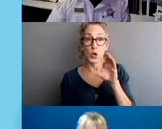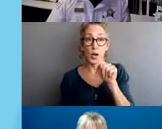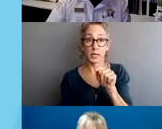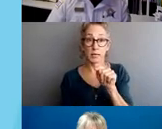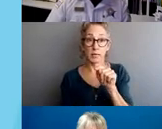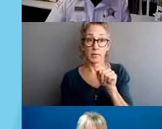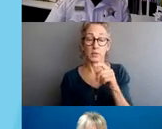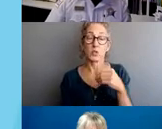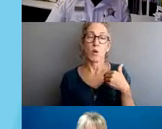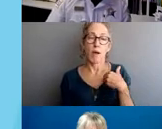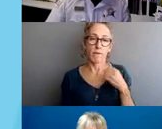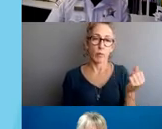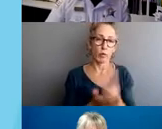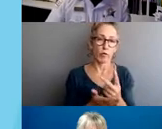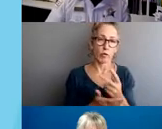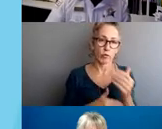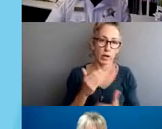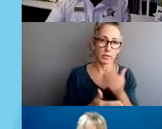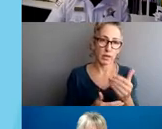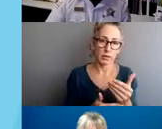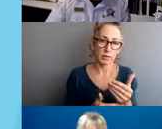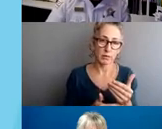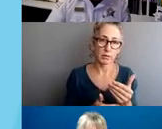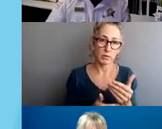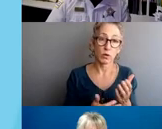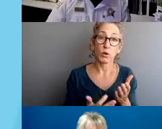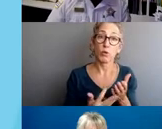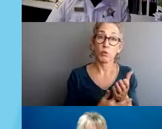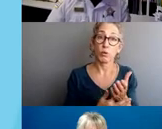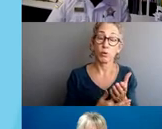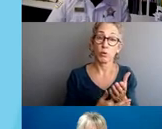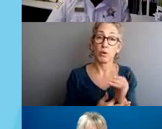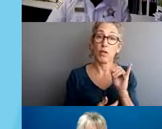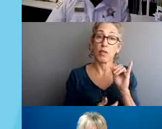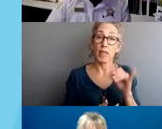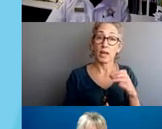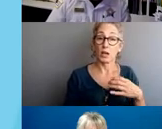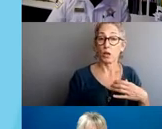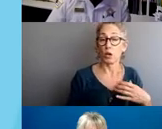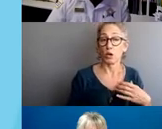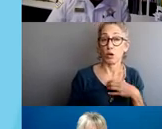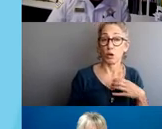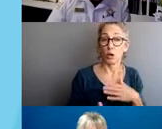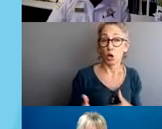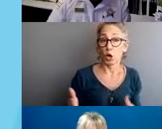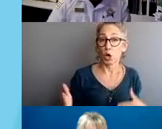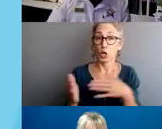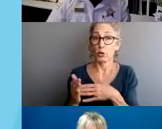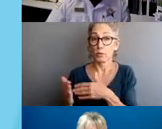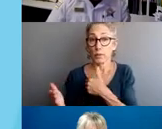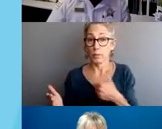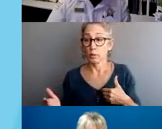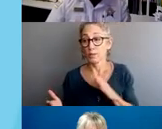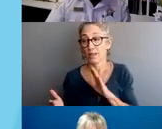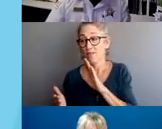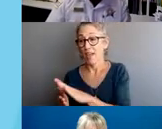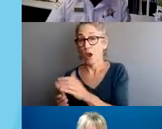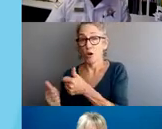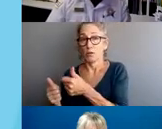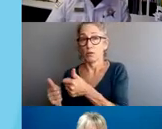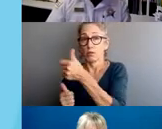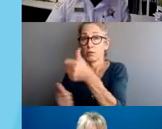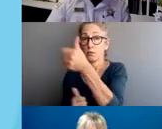process through the accused members' chain of command to the Bureau of Internal Affairs for review. Again,